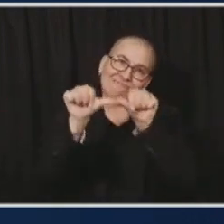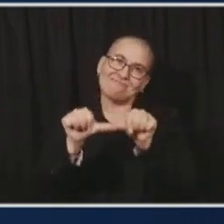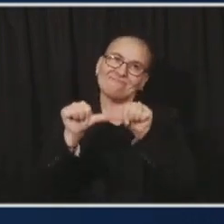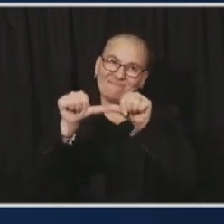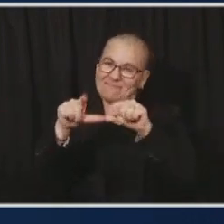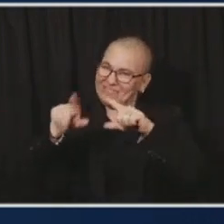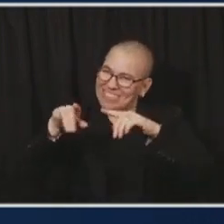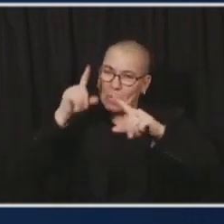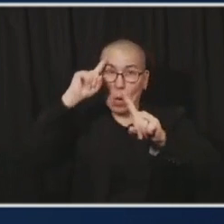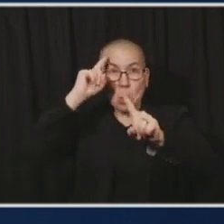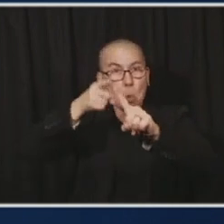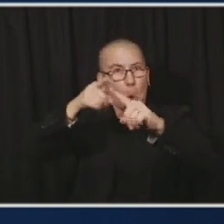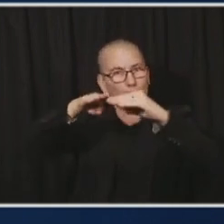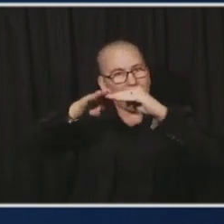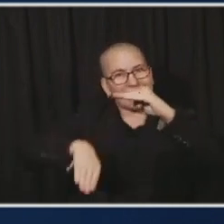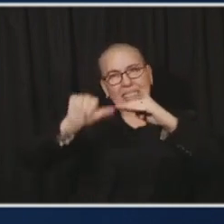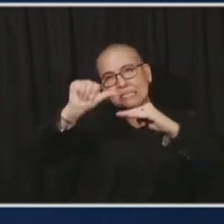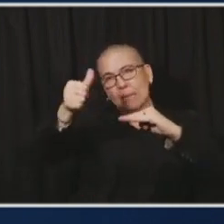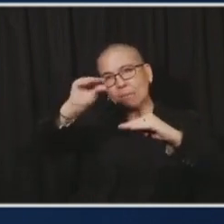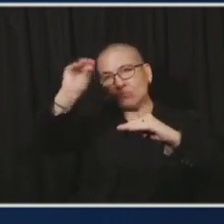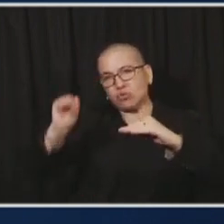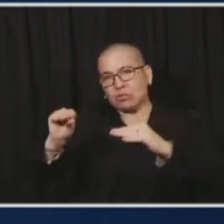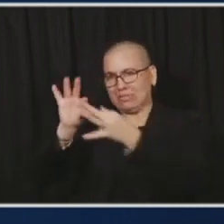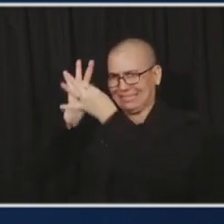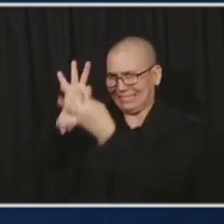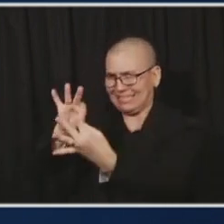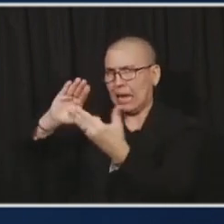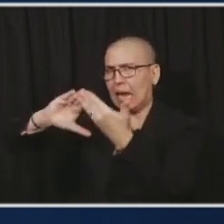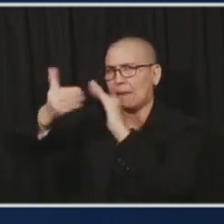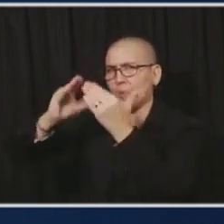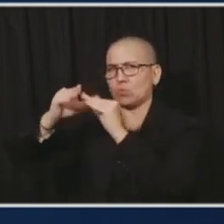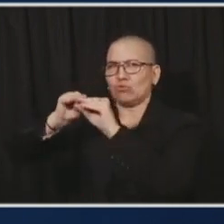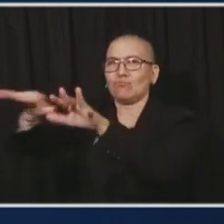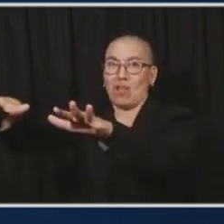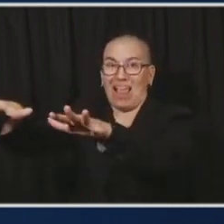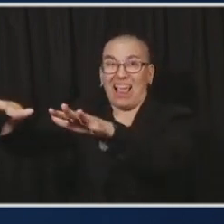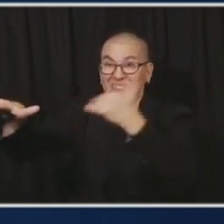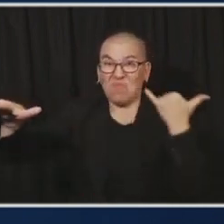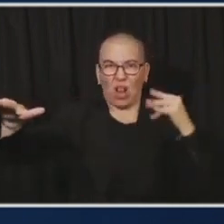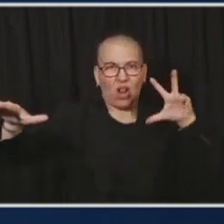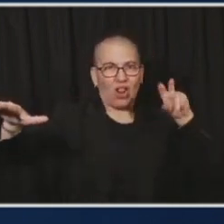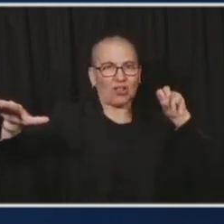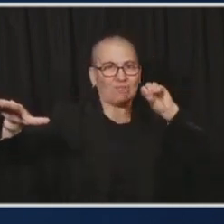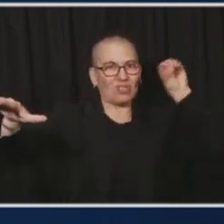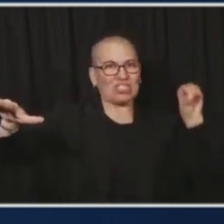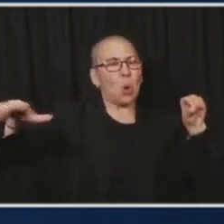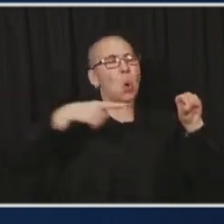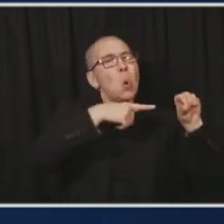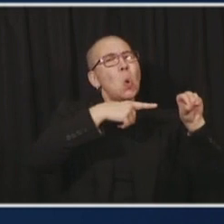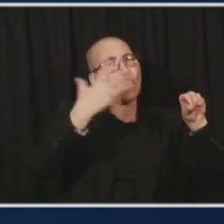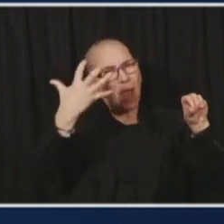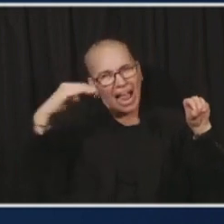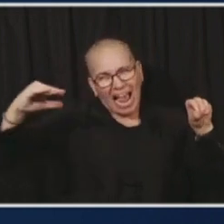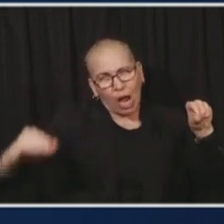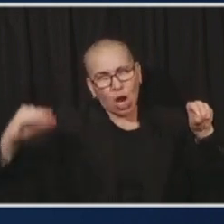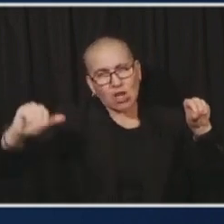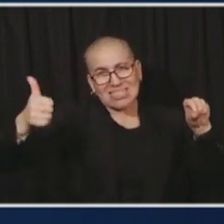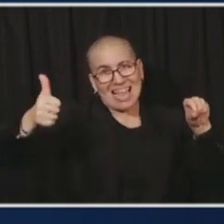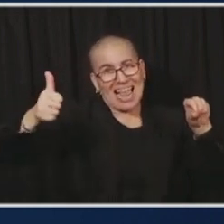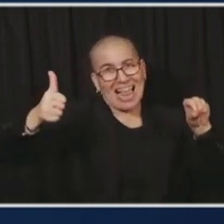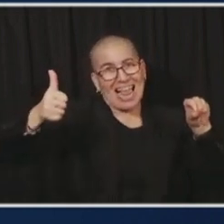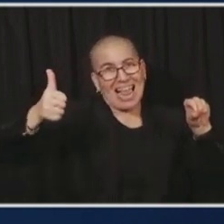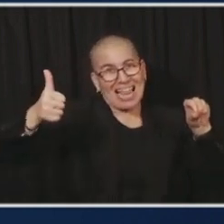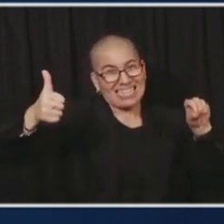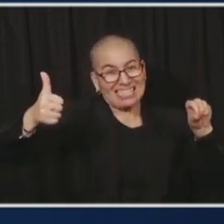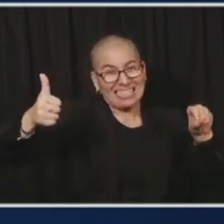don't want to see it above 30%. And what you're looking in the number of cases that we're starting to see, we're not even